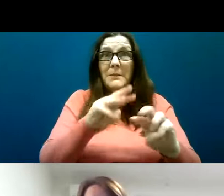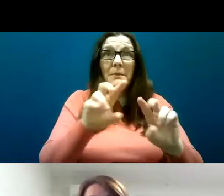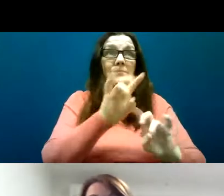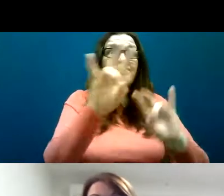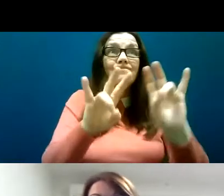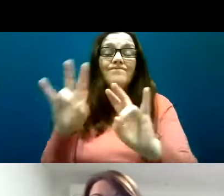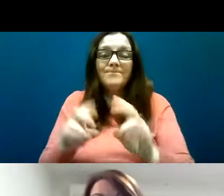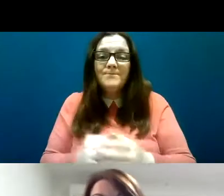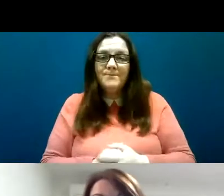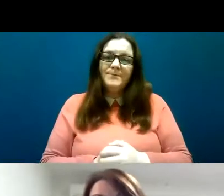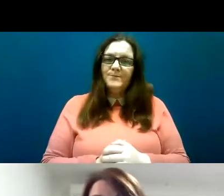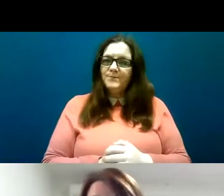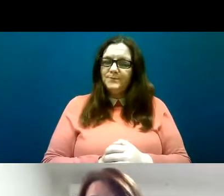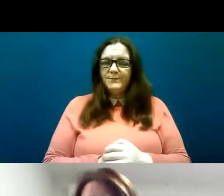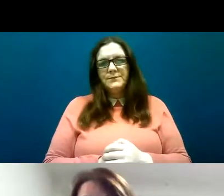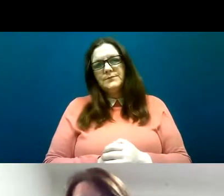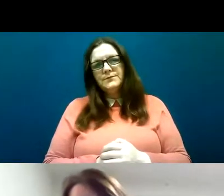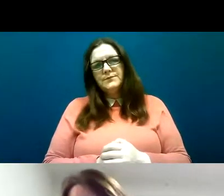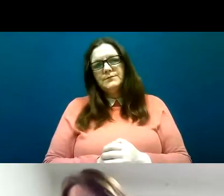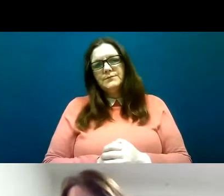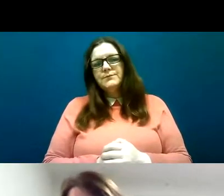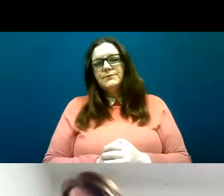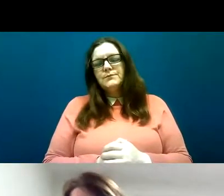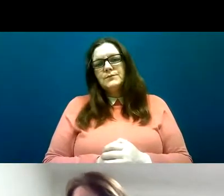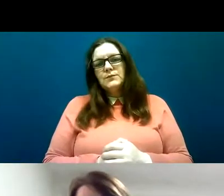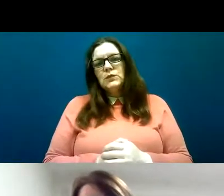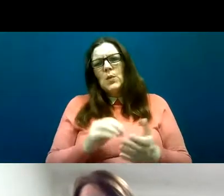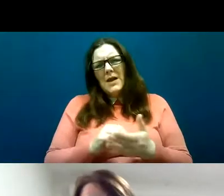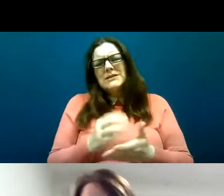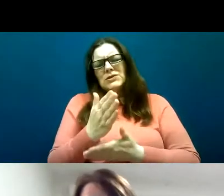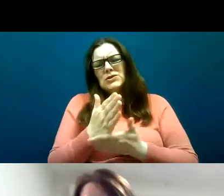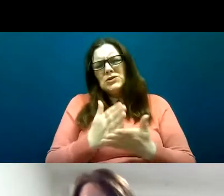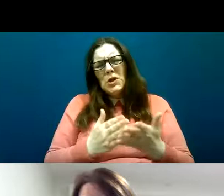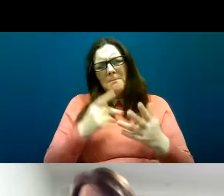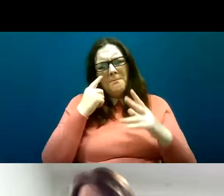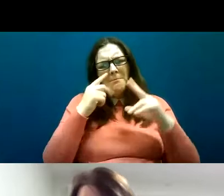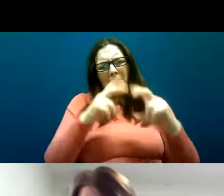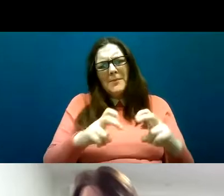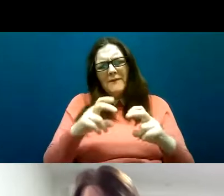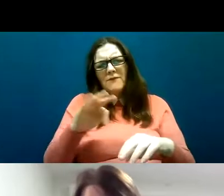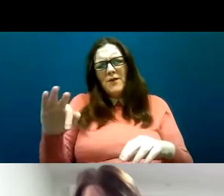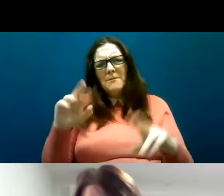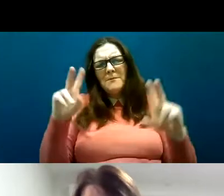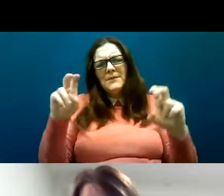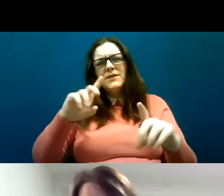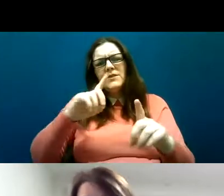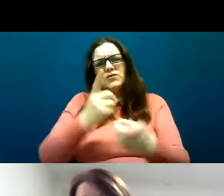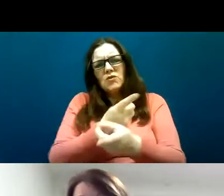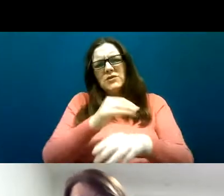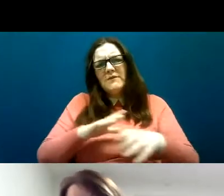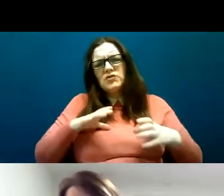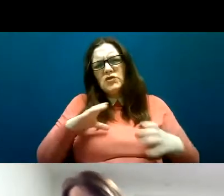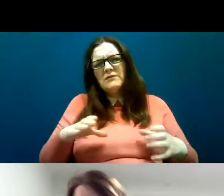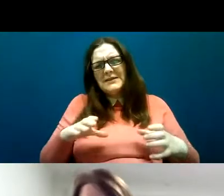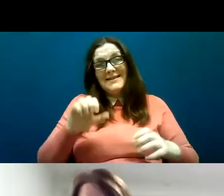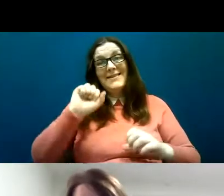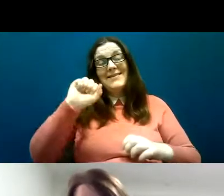So we accessed or had some analysis of the Dorsal Charity Service Database to provide a